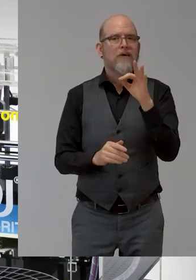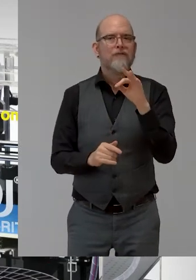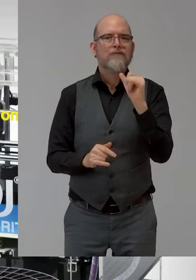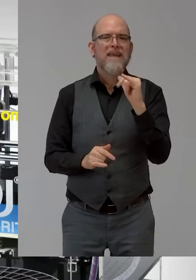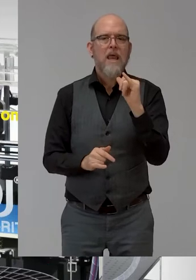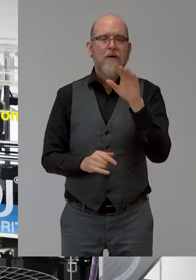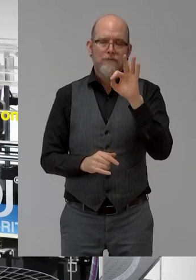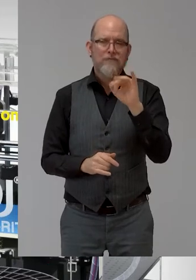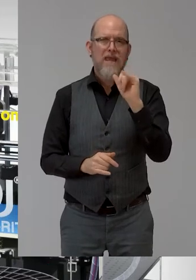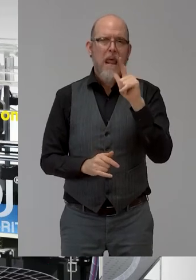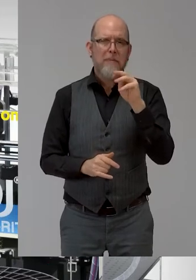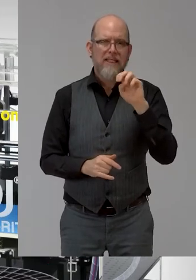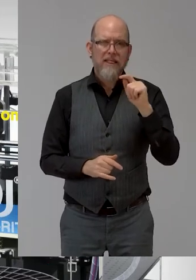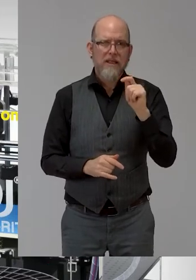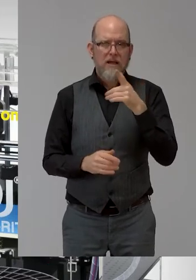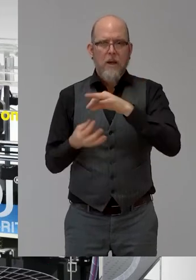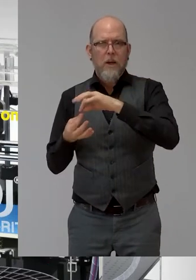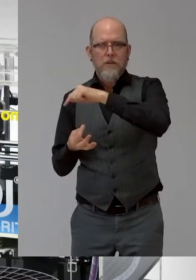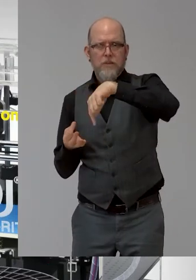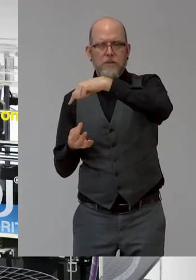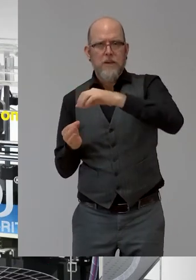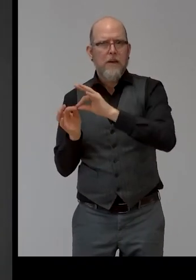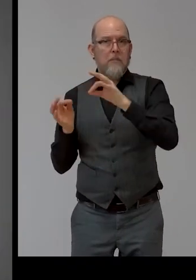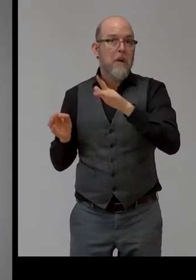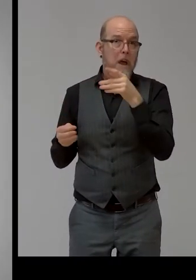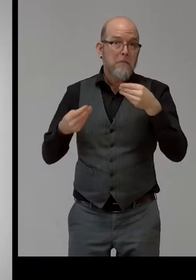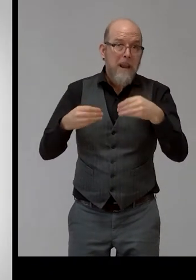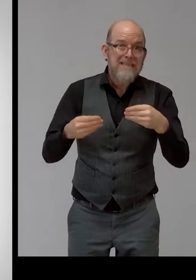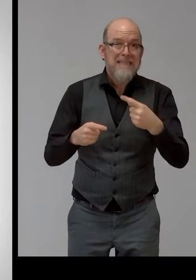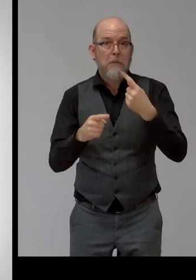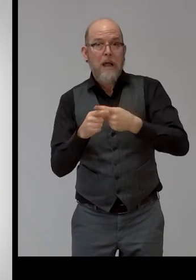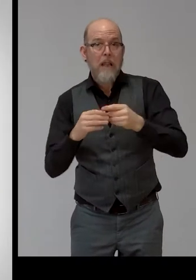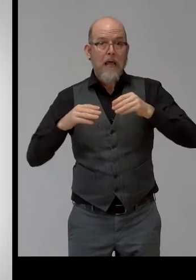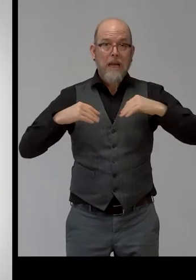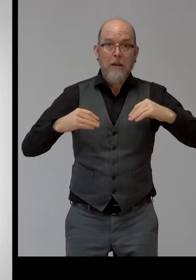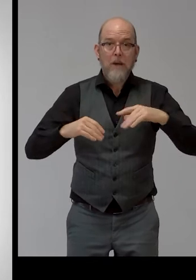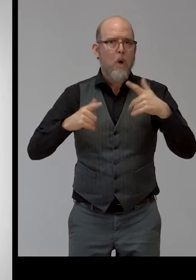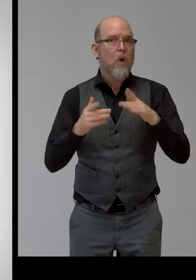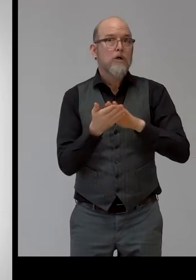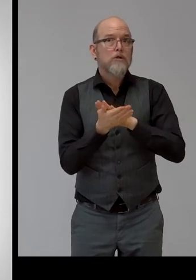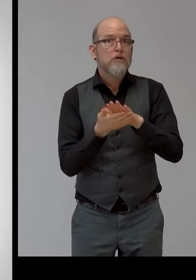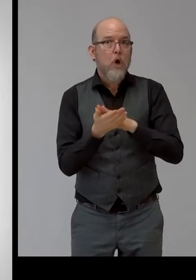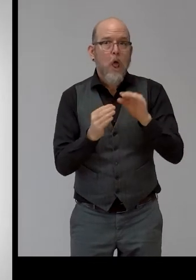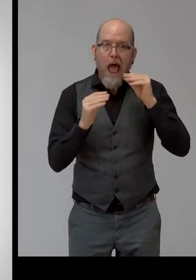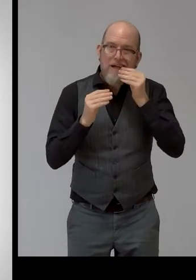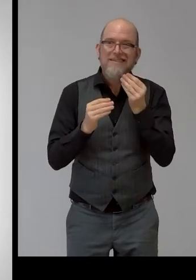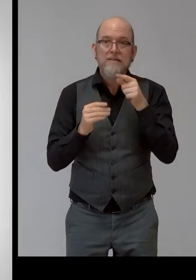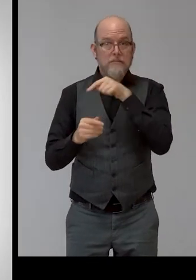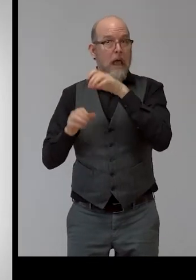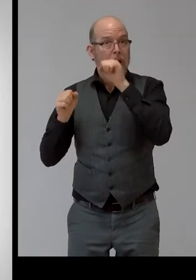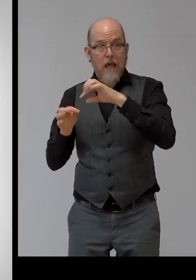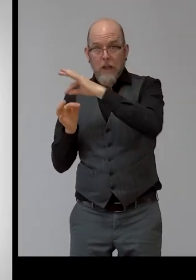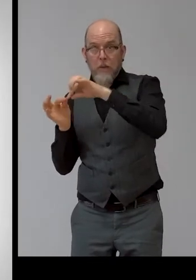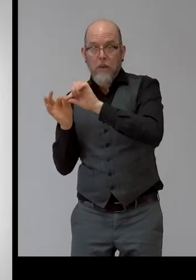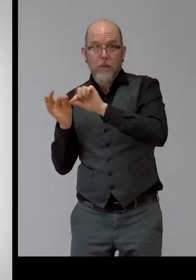the material that the models are printed from. You can print in any number of material from plastic, metal or ceramic or